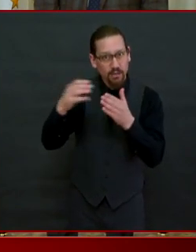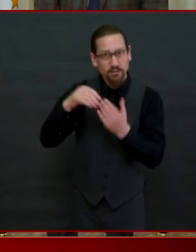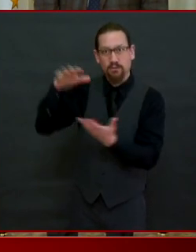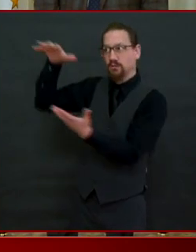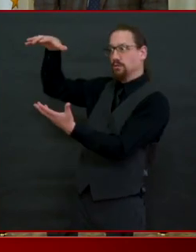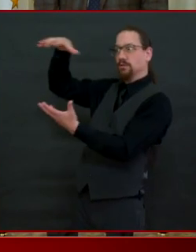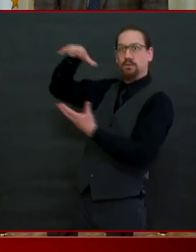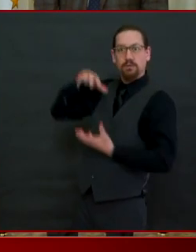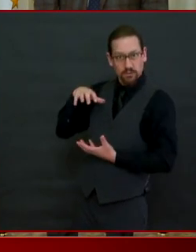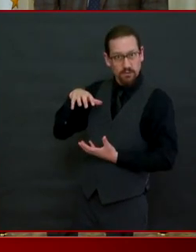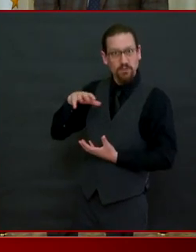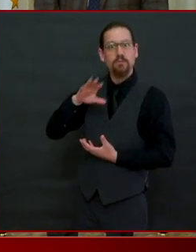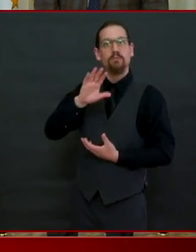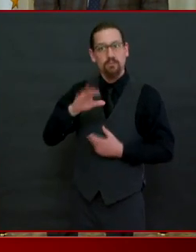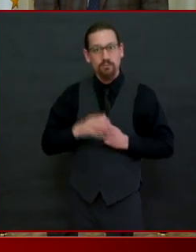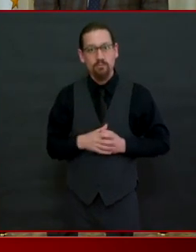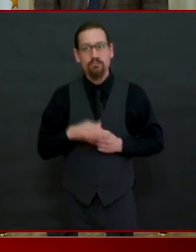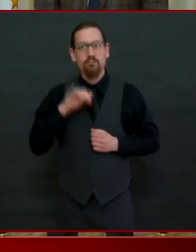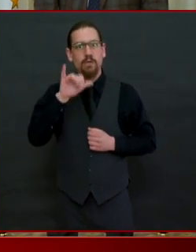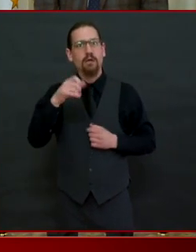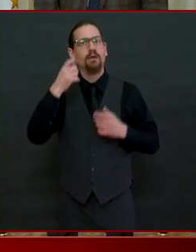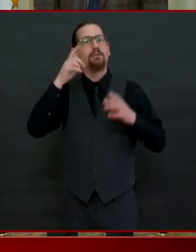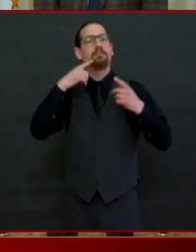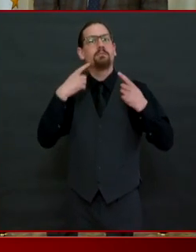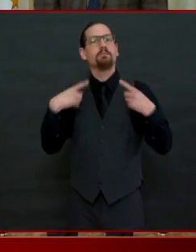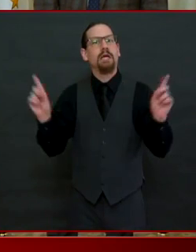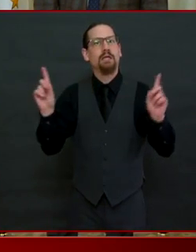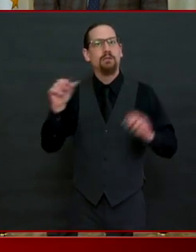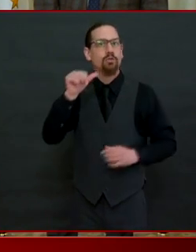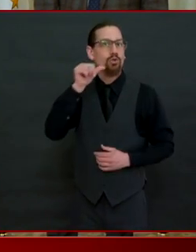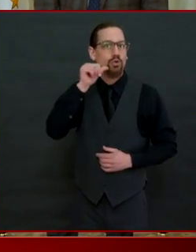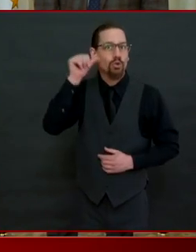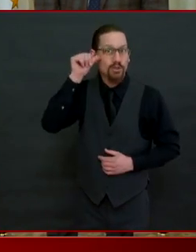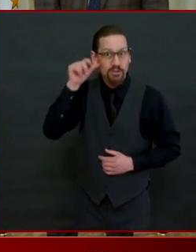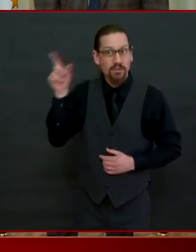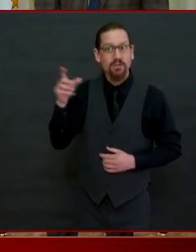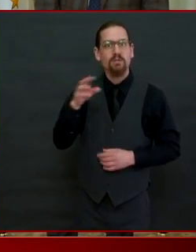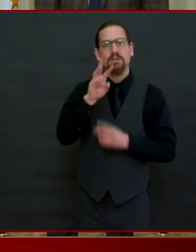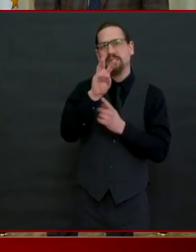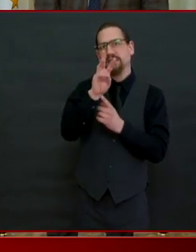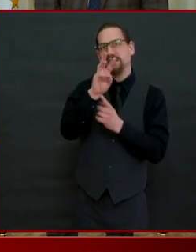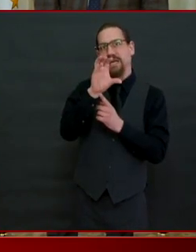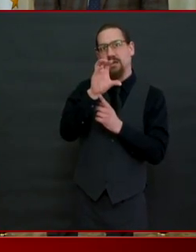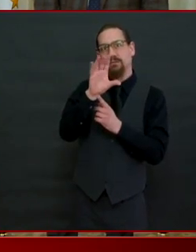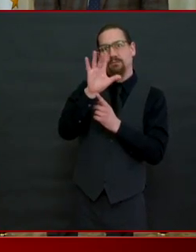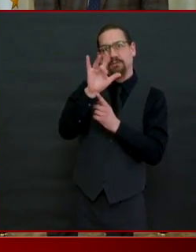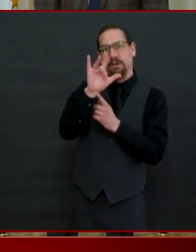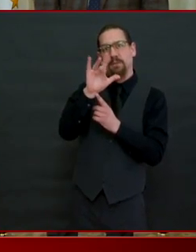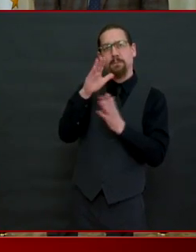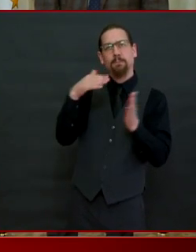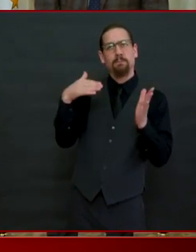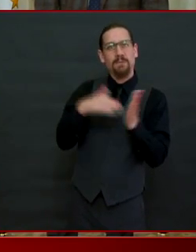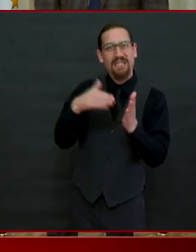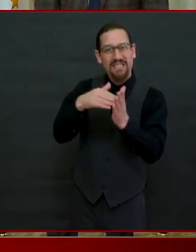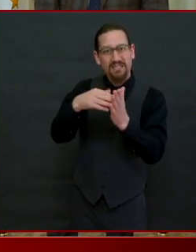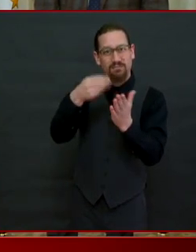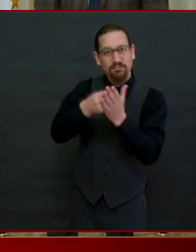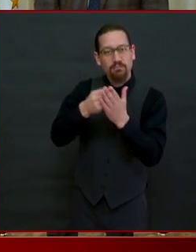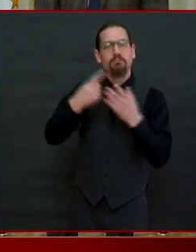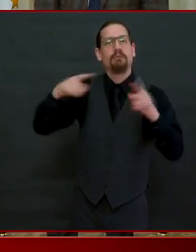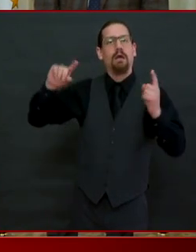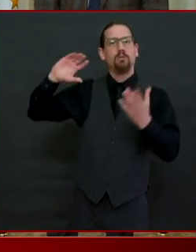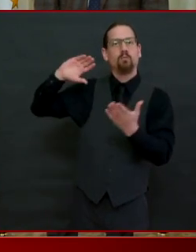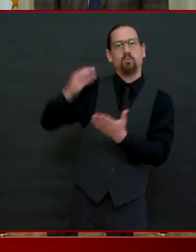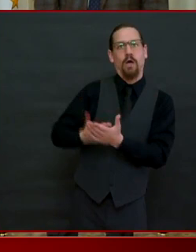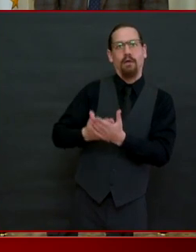625 million landed in the state's bank account that is a welcome relief it is much needed